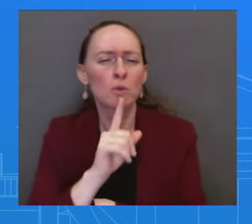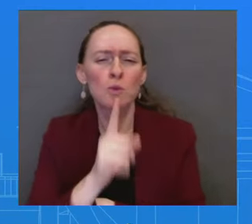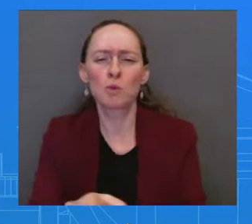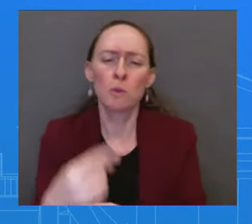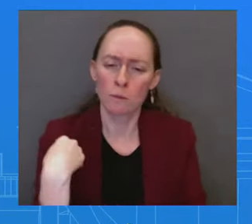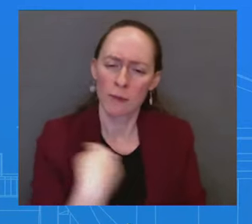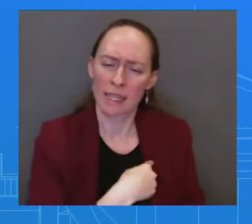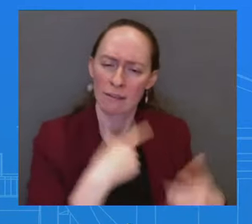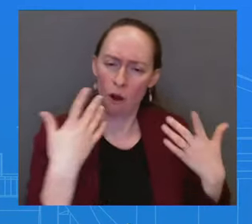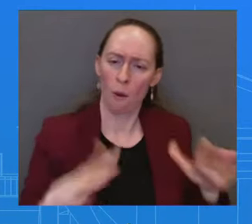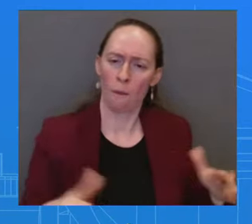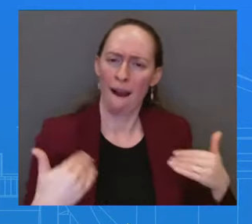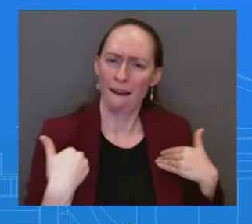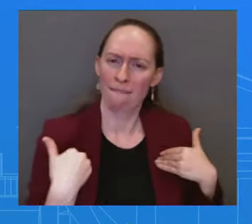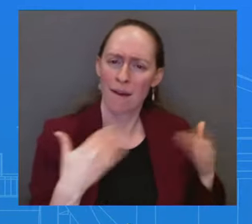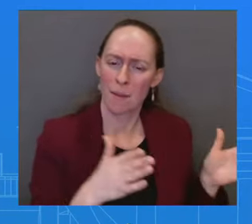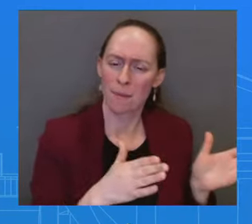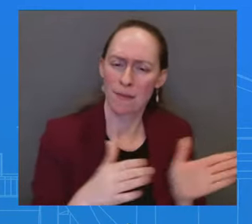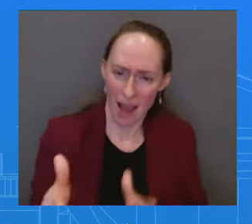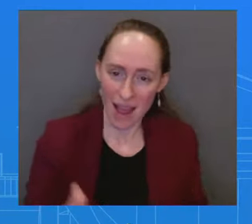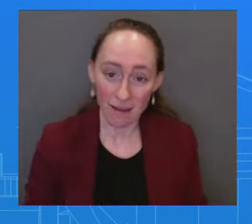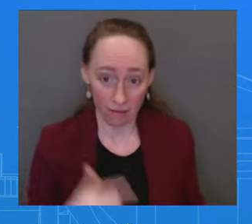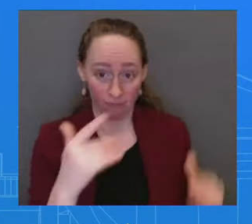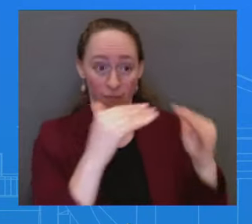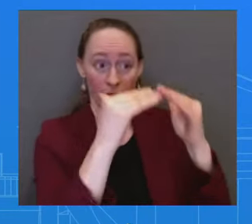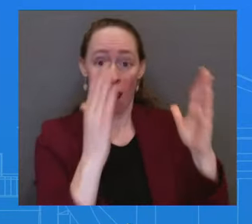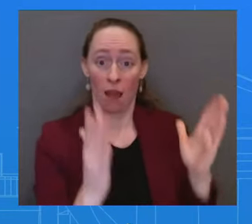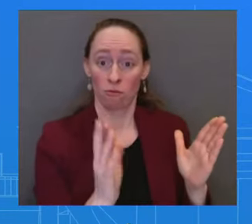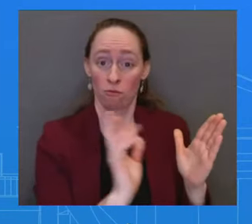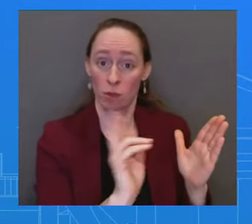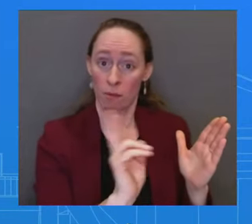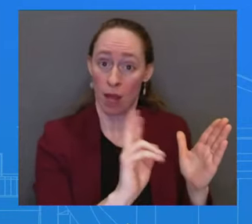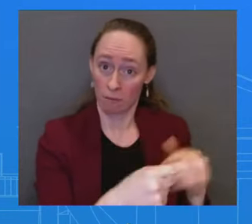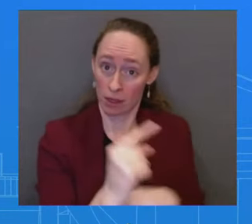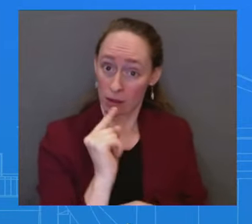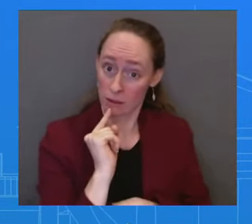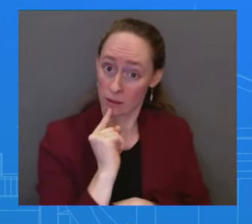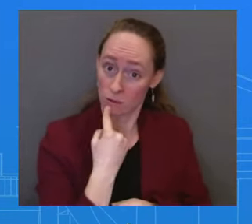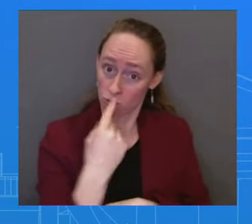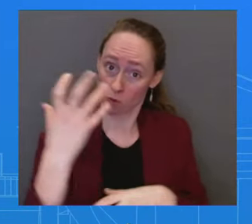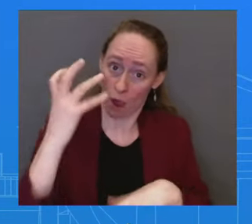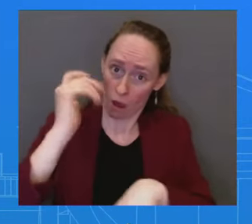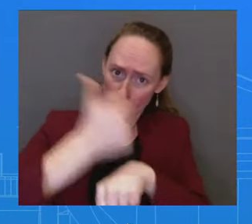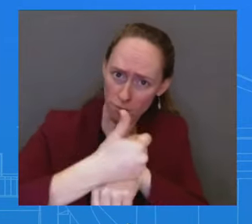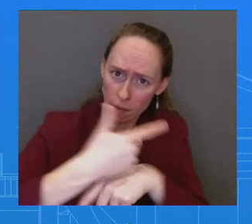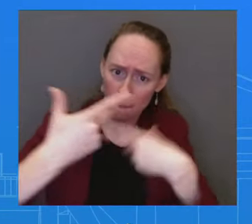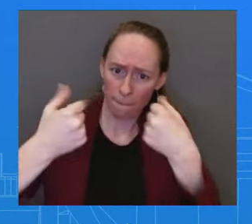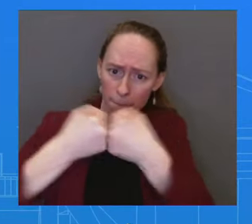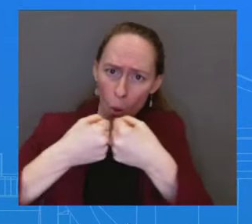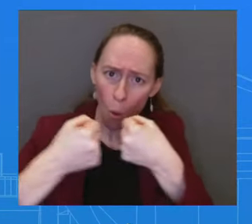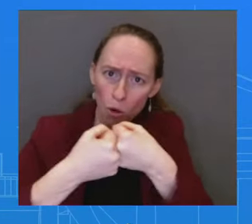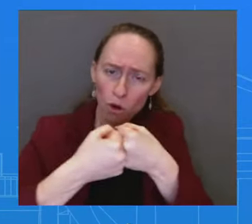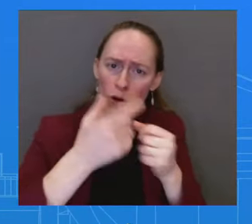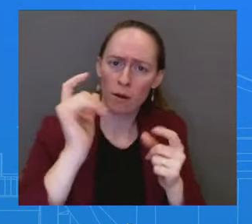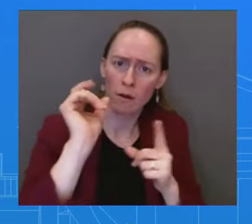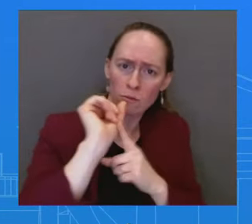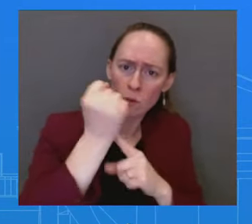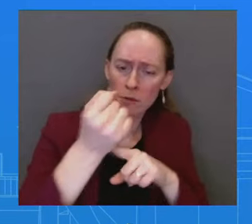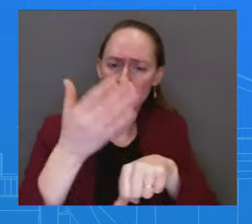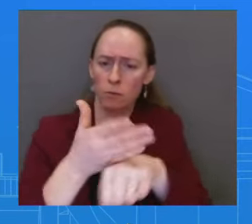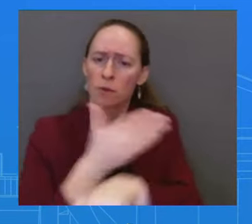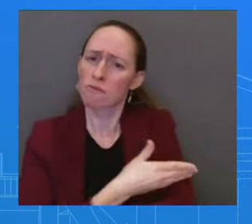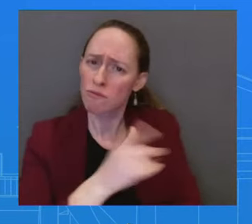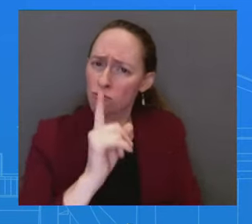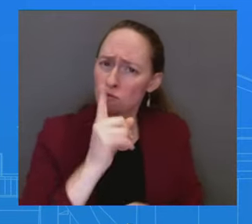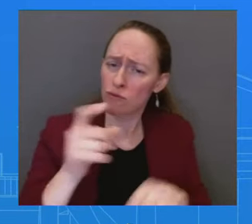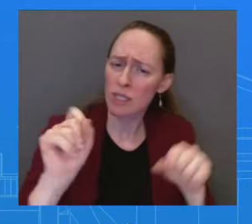are serious about border security and they claim they are, then they should act on the supplemental request and, you know, let's negotiate this in good faith. The president has